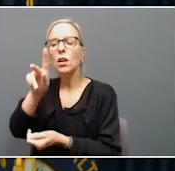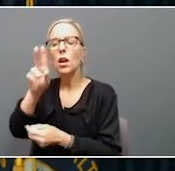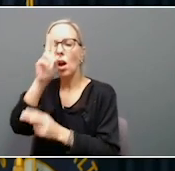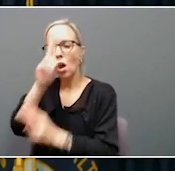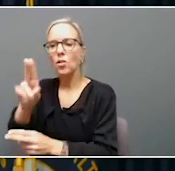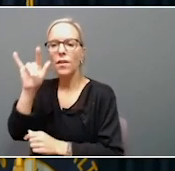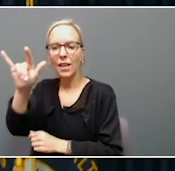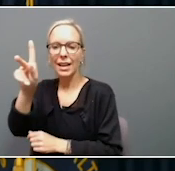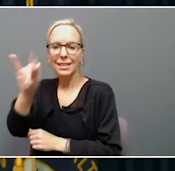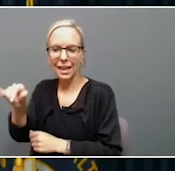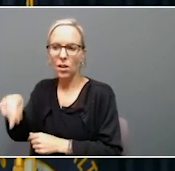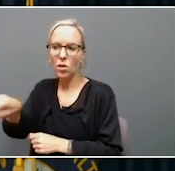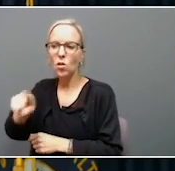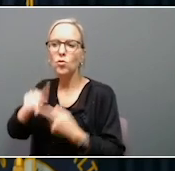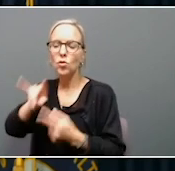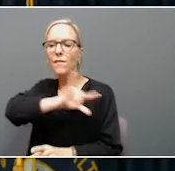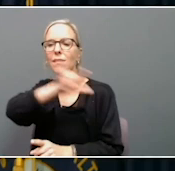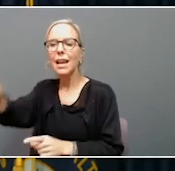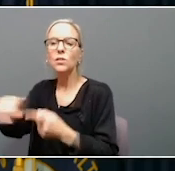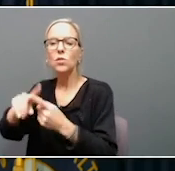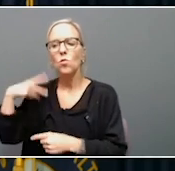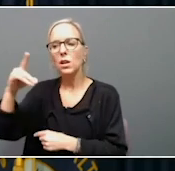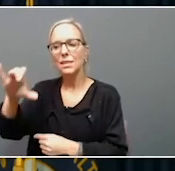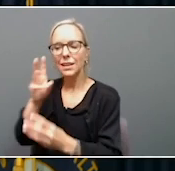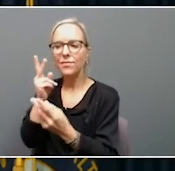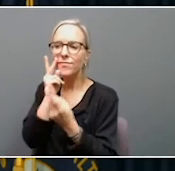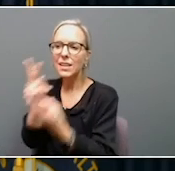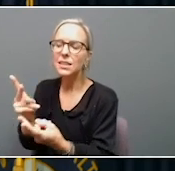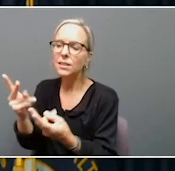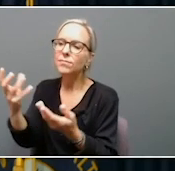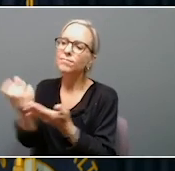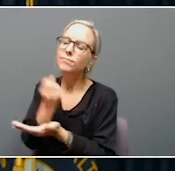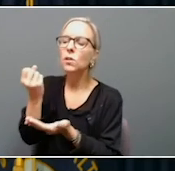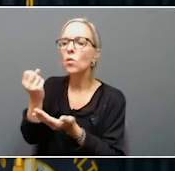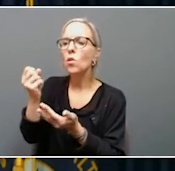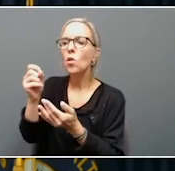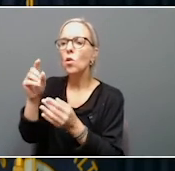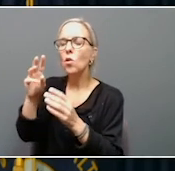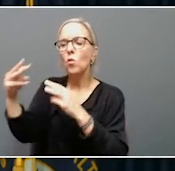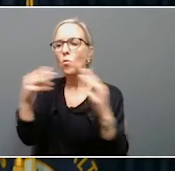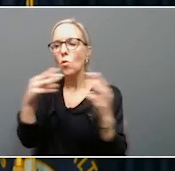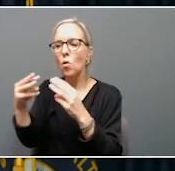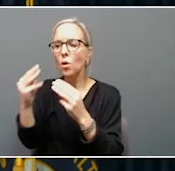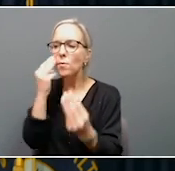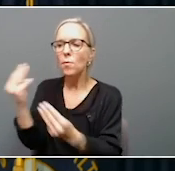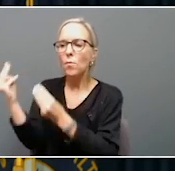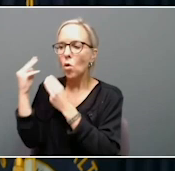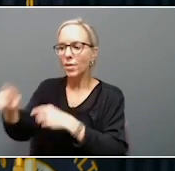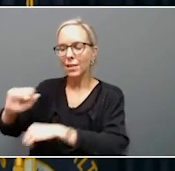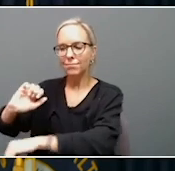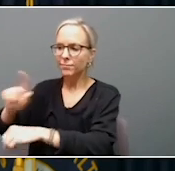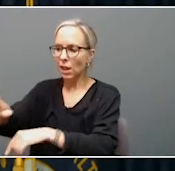veterans with flights to Washington, D.C. to visit various war memorials built in their honor, and that honor their service and their